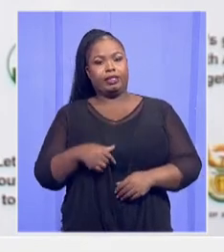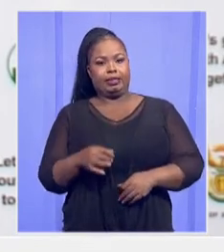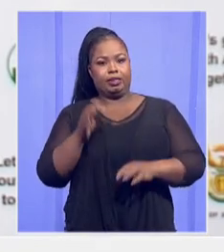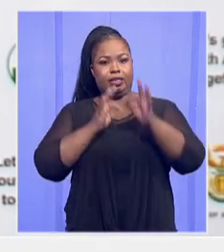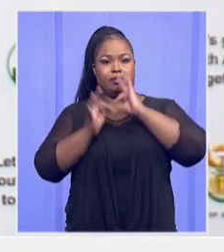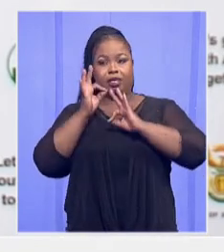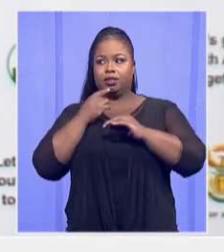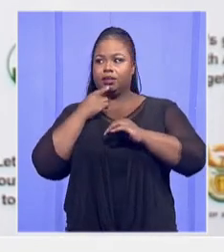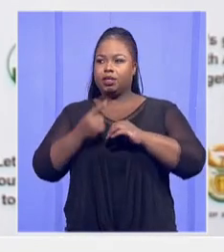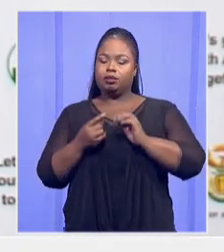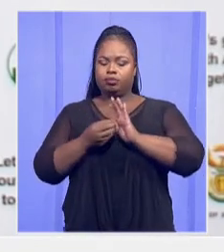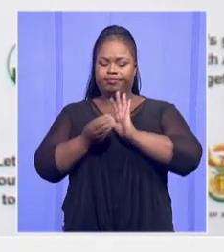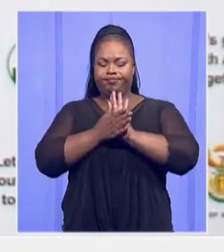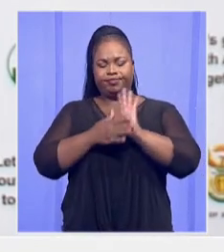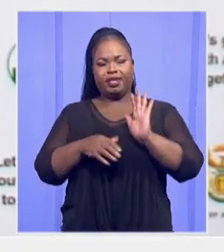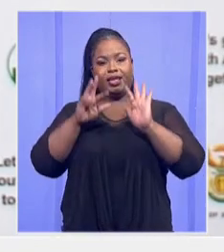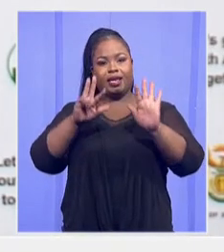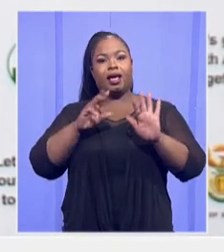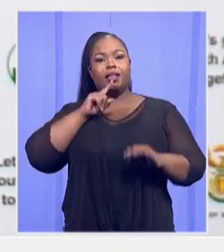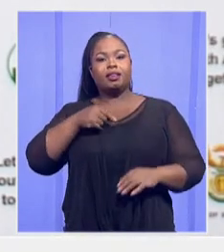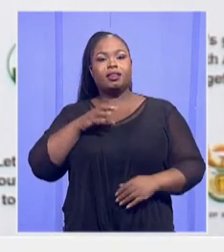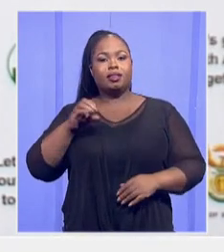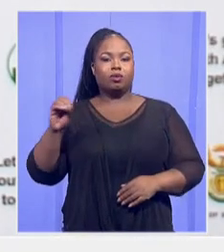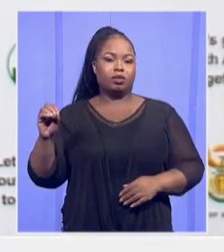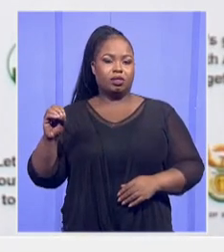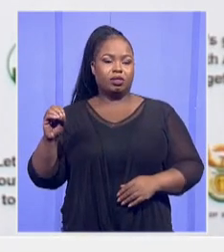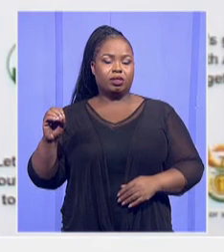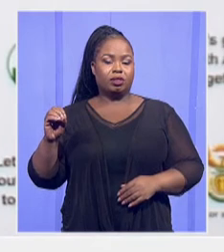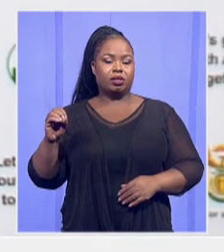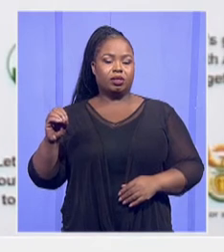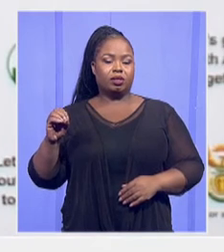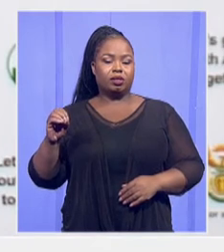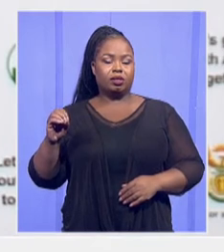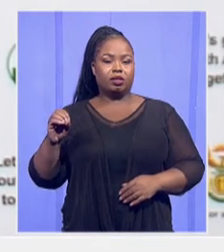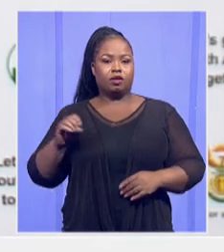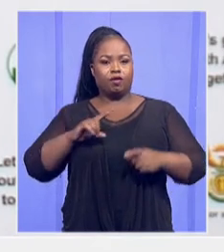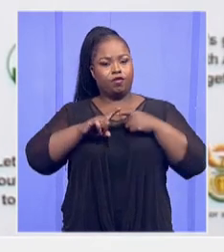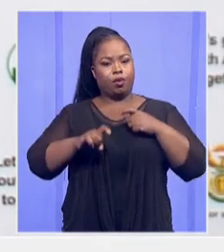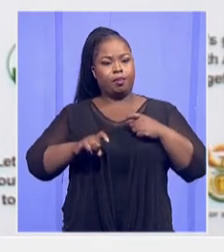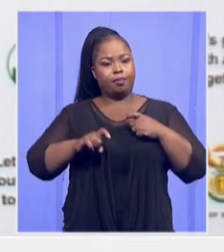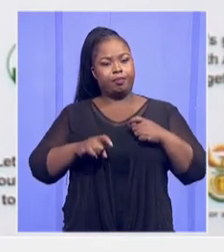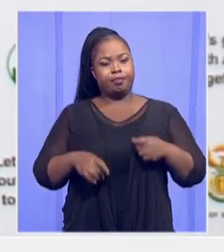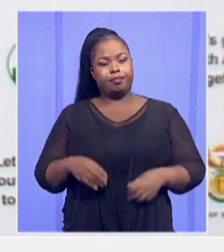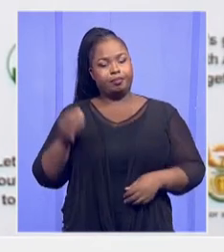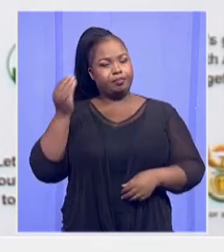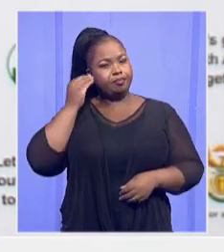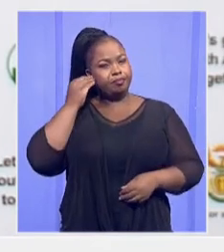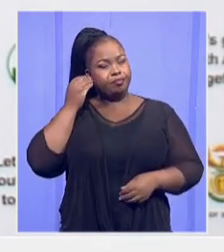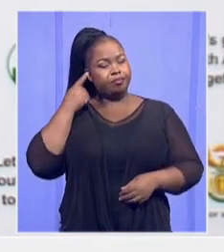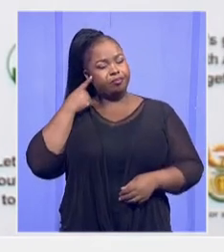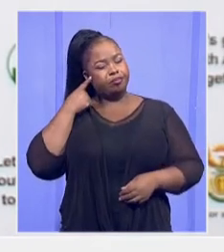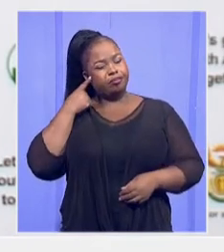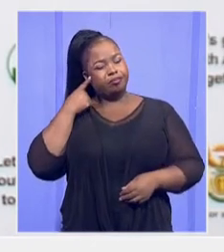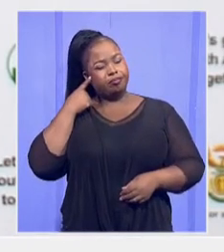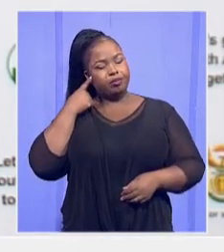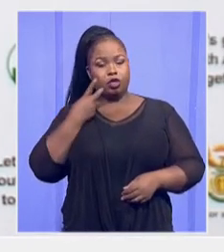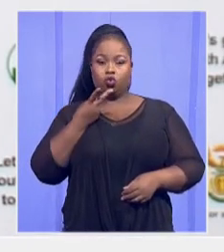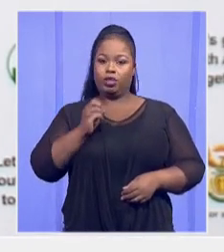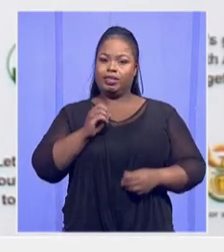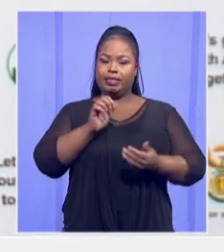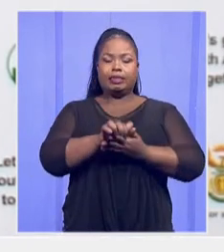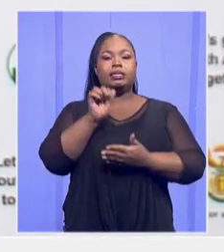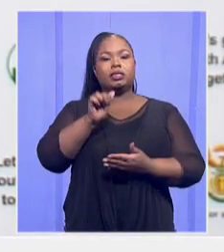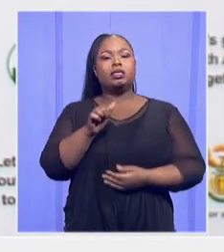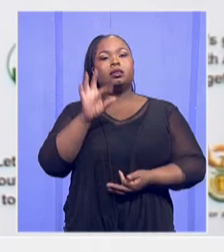,000, sorry, in the beginning. From our NIMS data of 2016, Mr. van der Vestezen, we had about